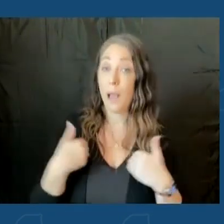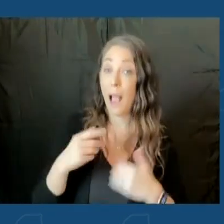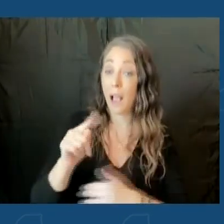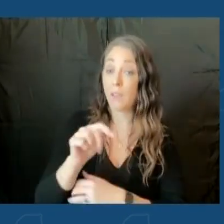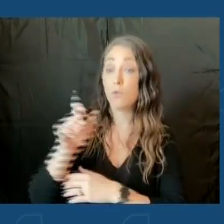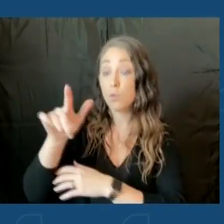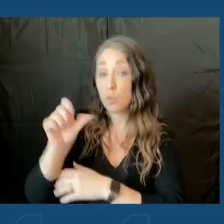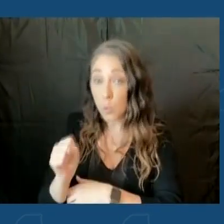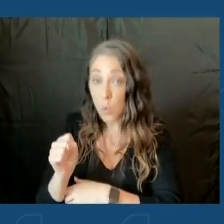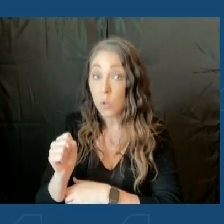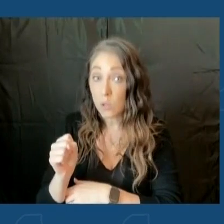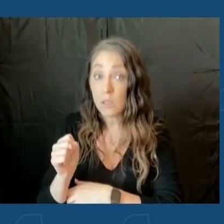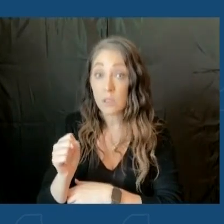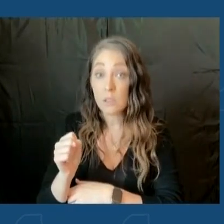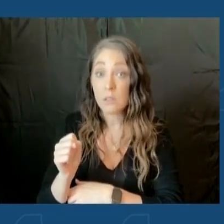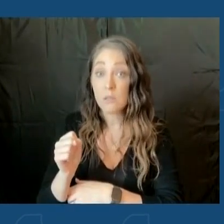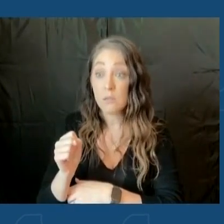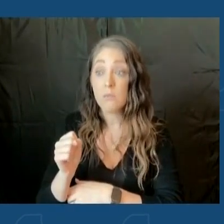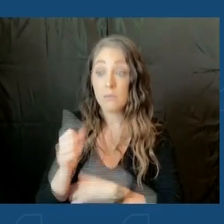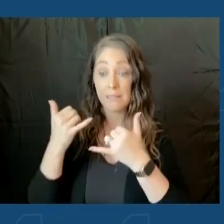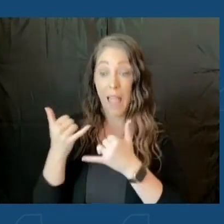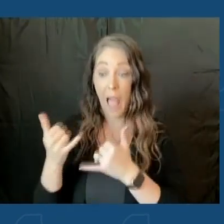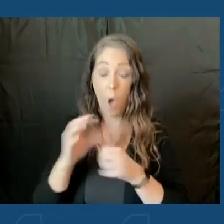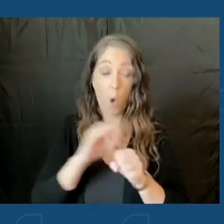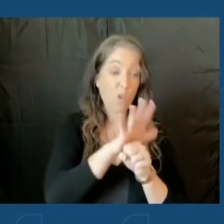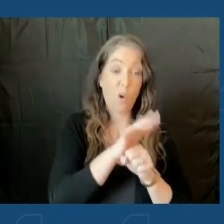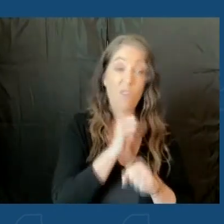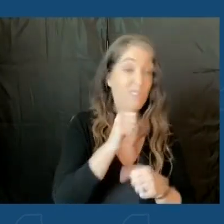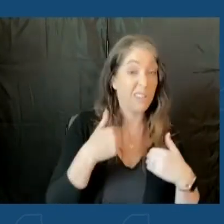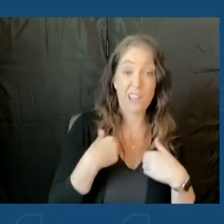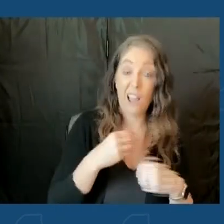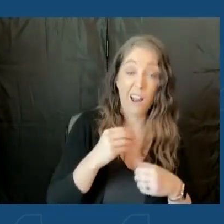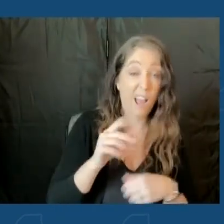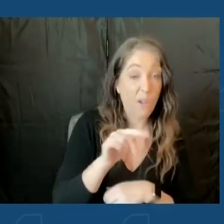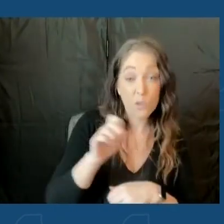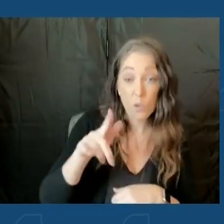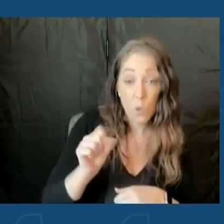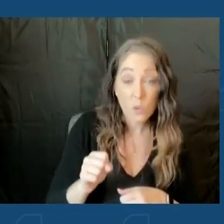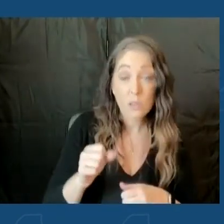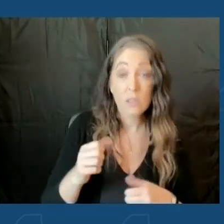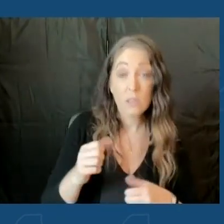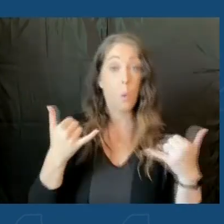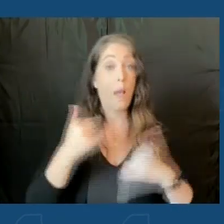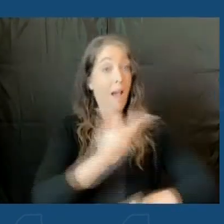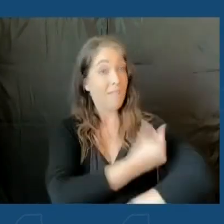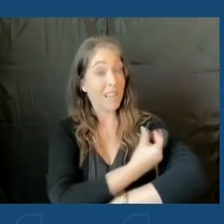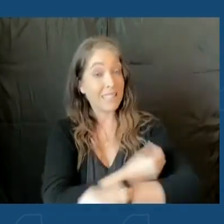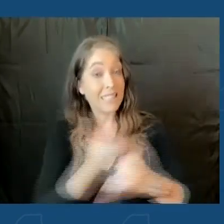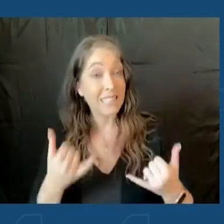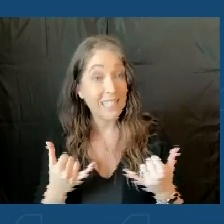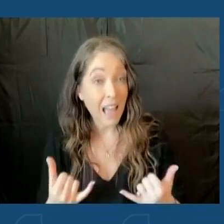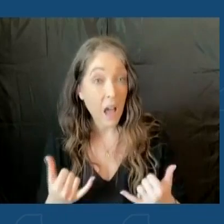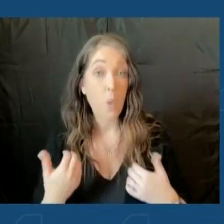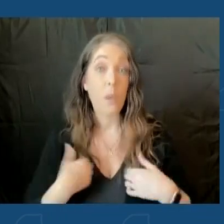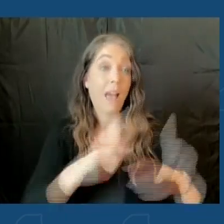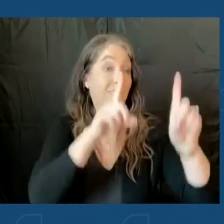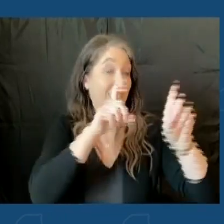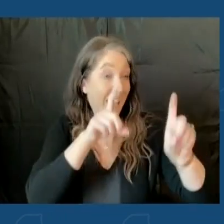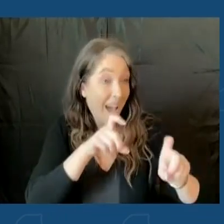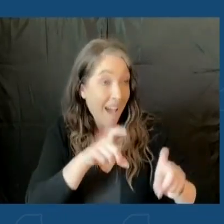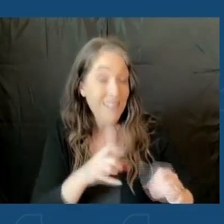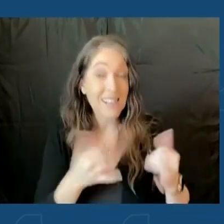not have with COVID. We have a vaccine. We have treatment. We have limitations. And we have diagnostic testing.